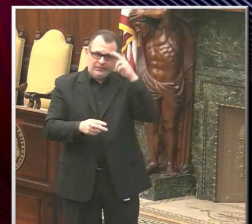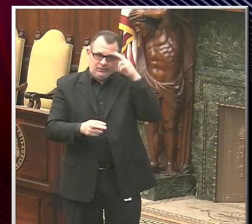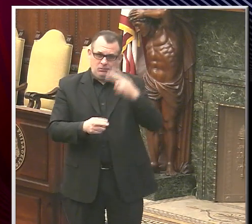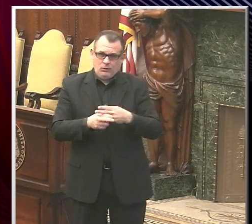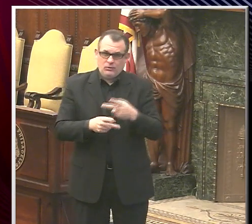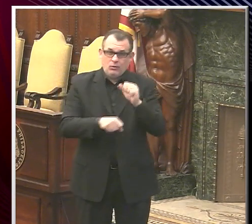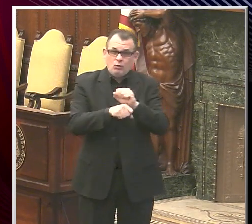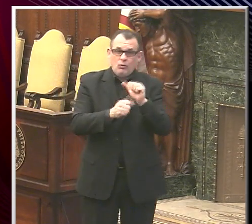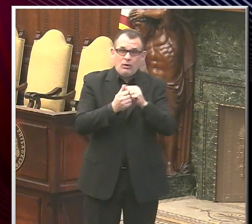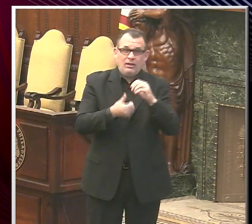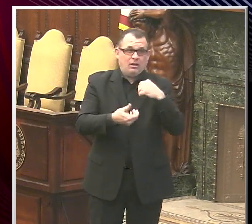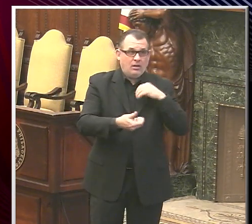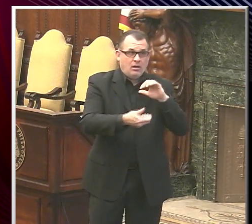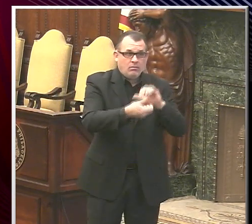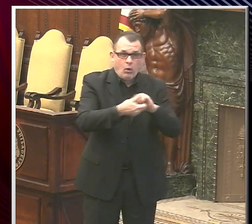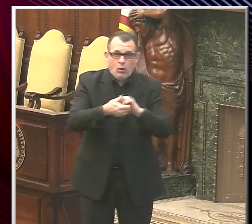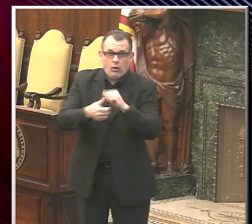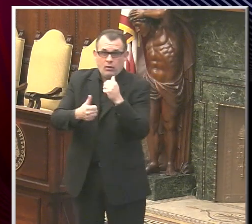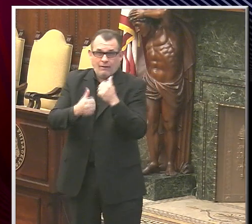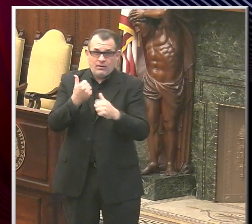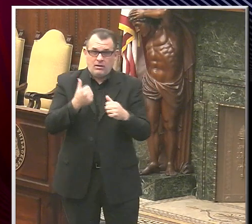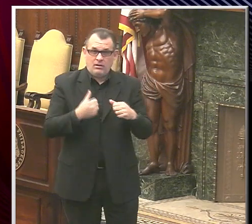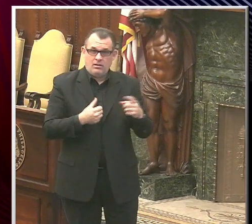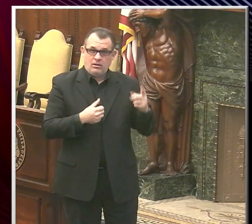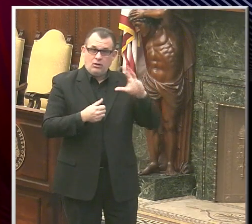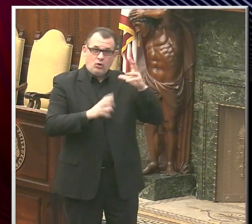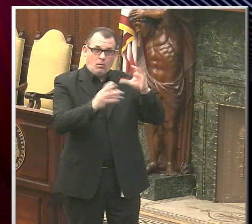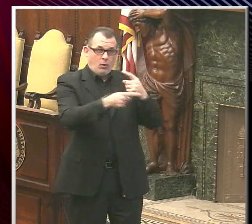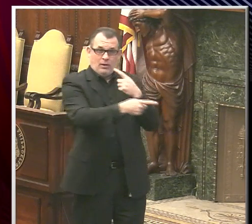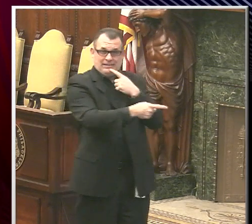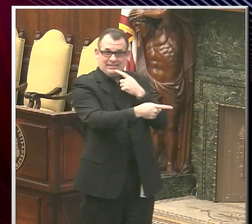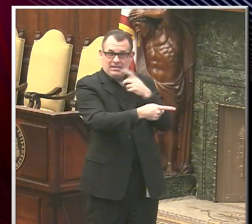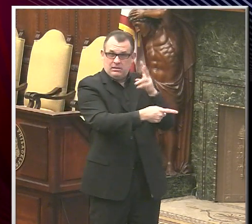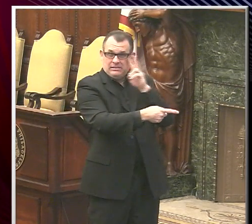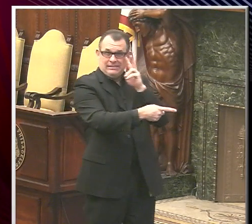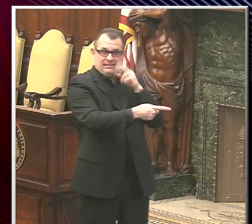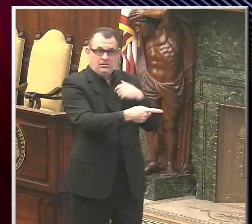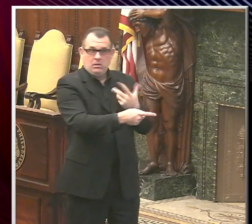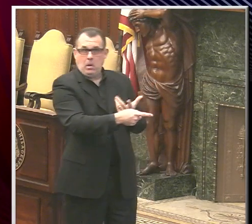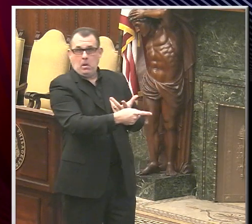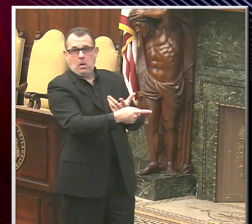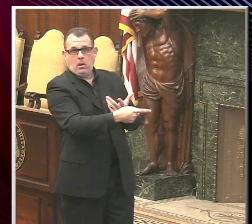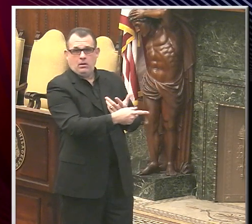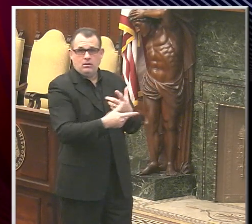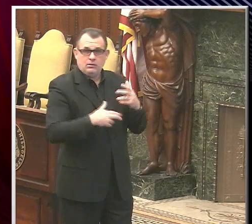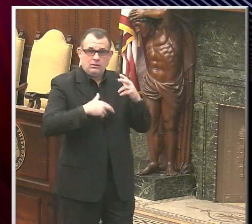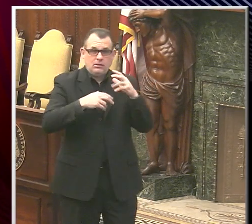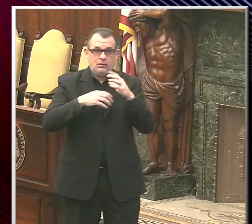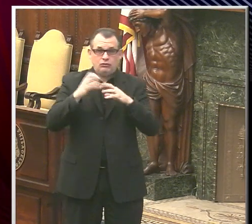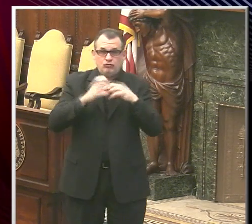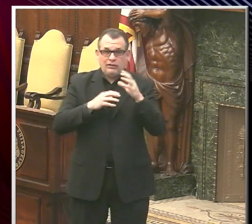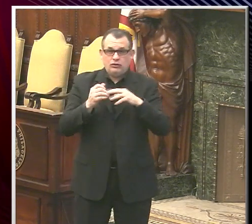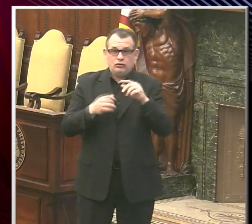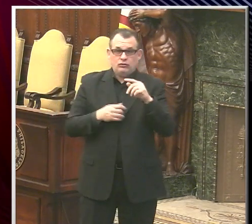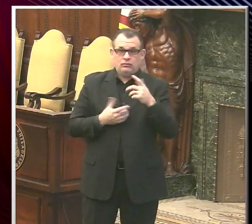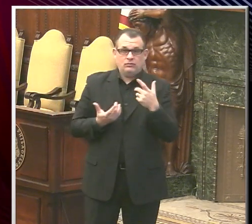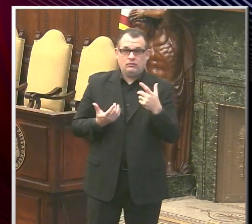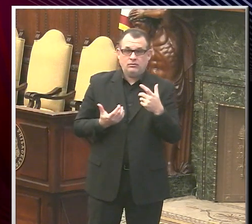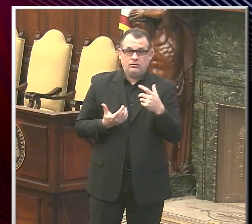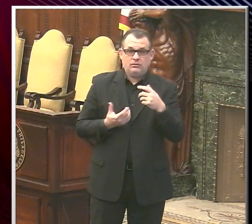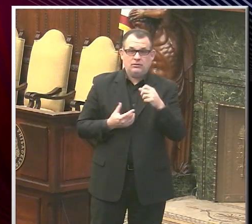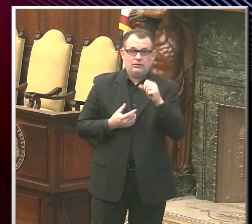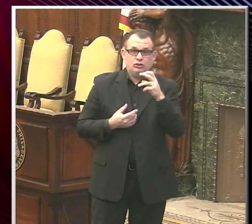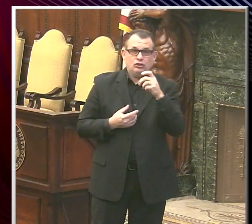with everybody to get it done. We'll see what the mediator says. We have, uh, we have spoken with members of the construction trades, especially the sheet metal workers, uh,